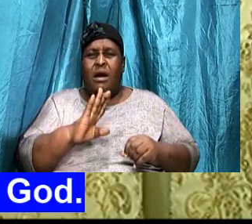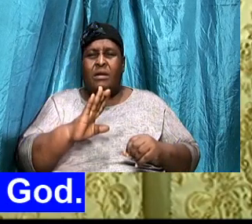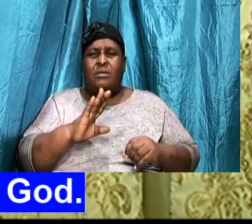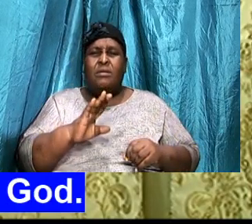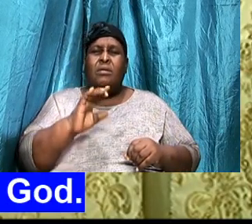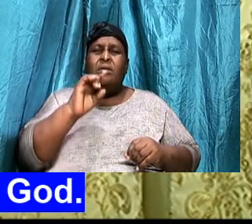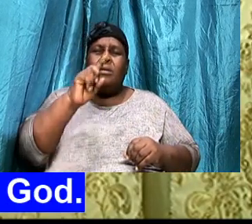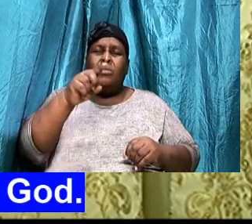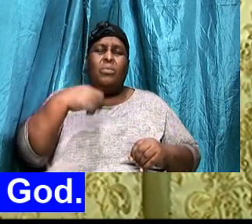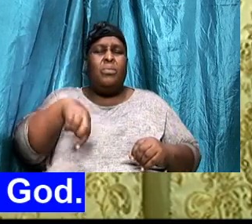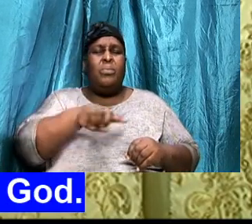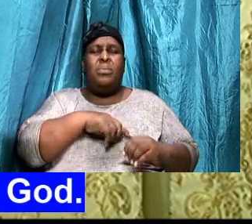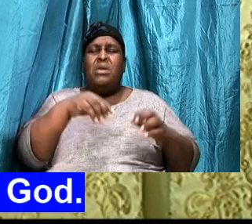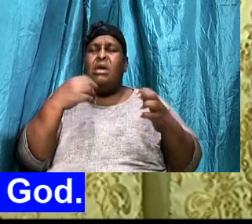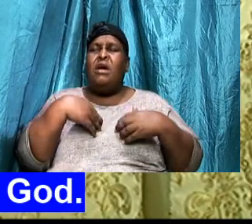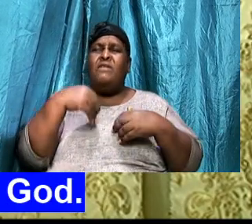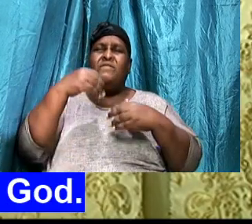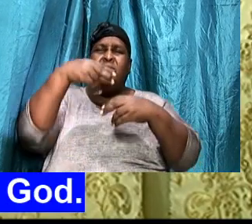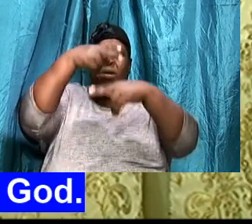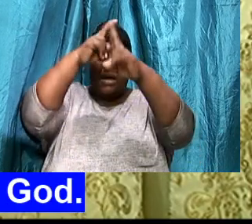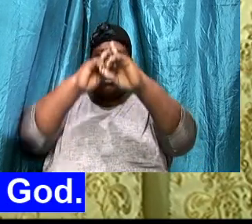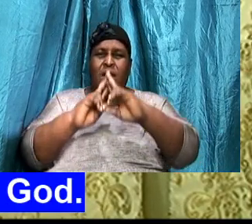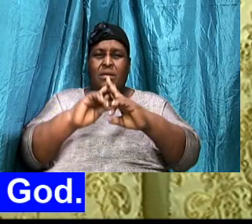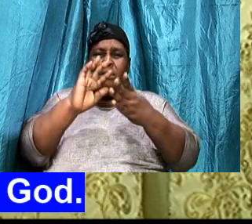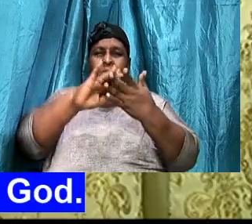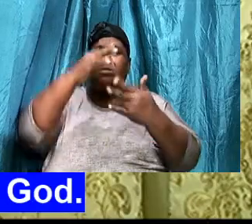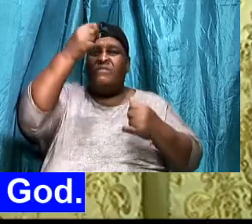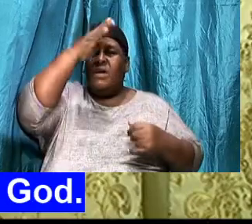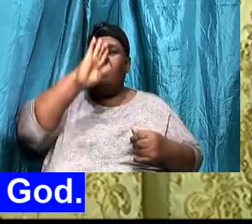Honor, And glorify God, With our bodies,